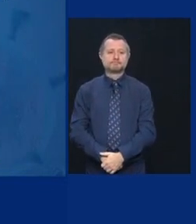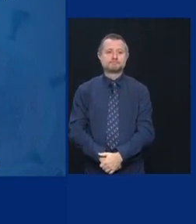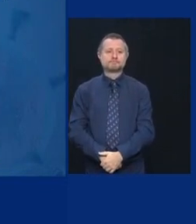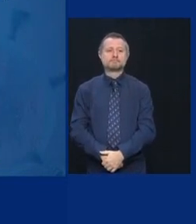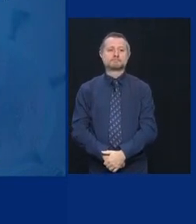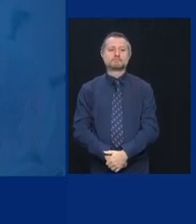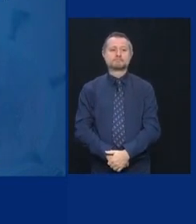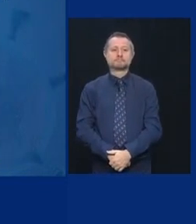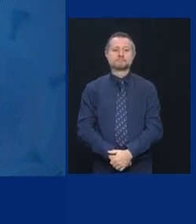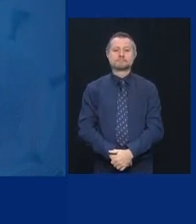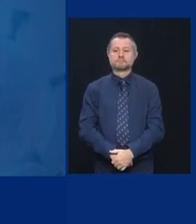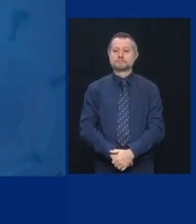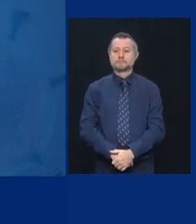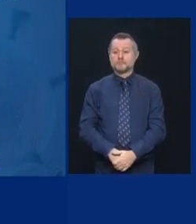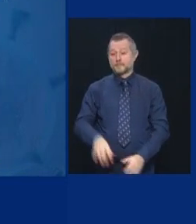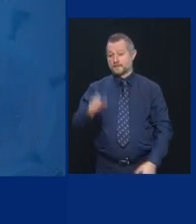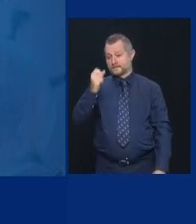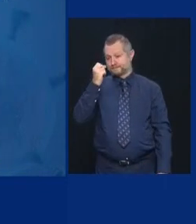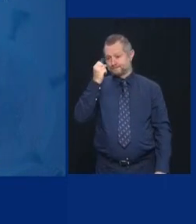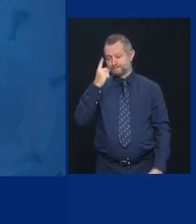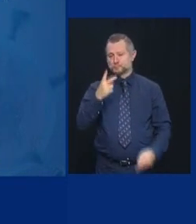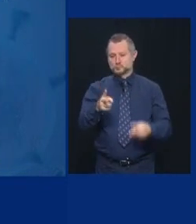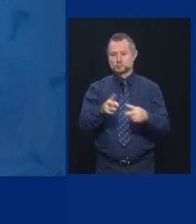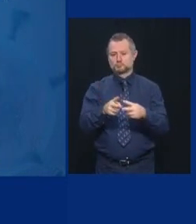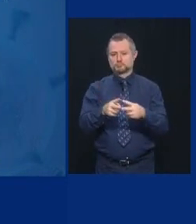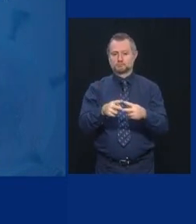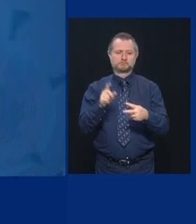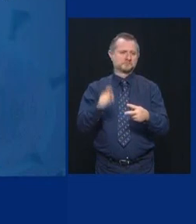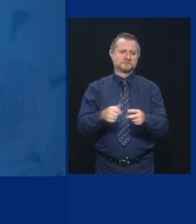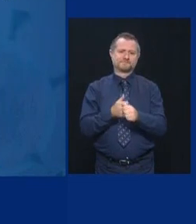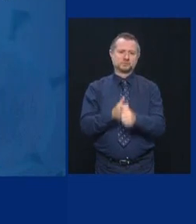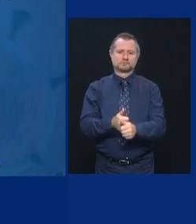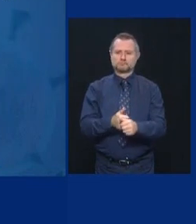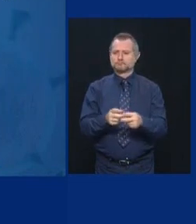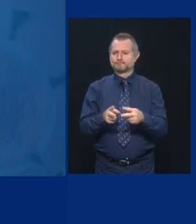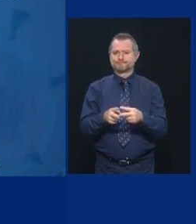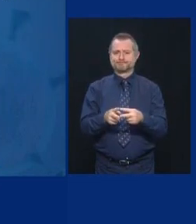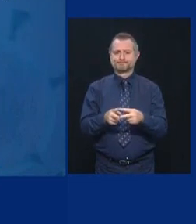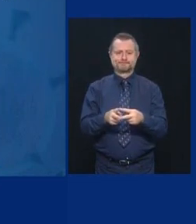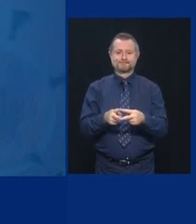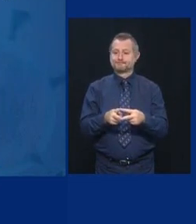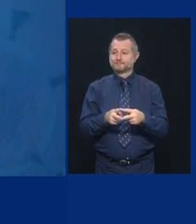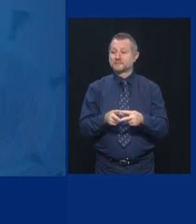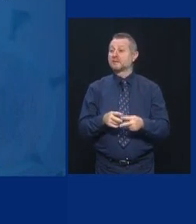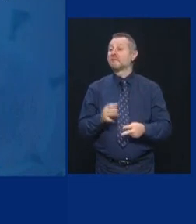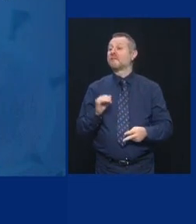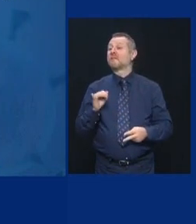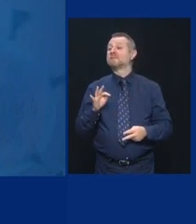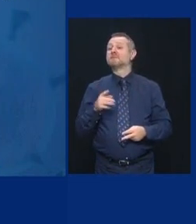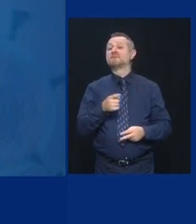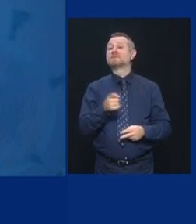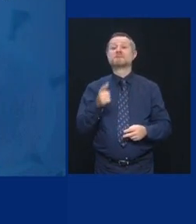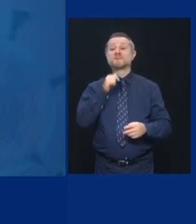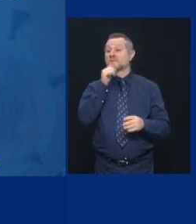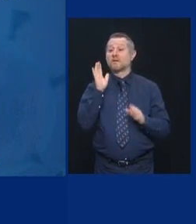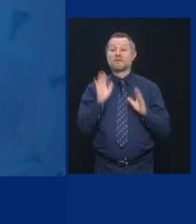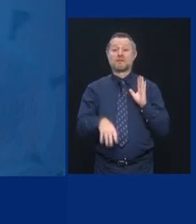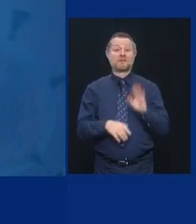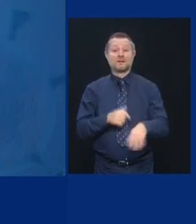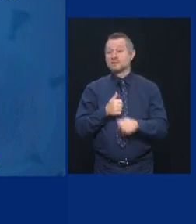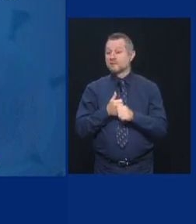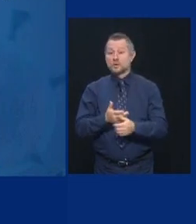But both of those conditions have to be in place. And if I do not have the agreement